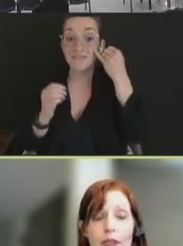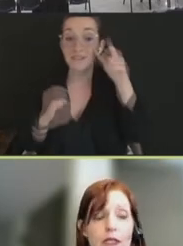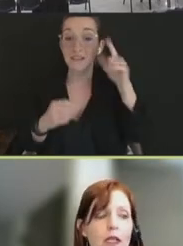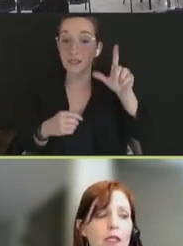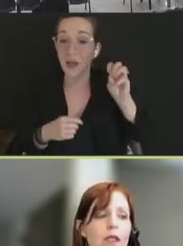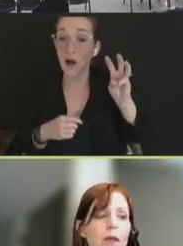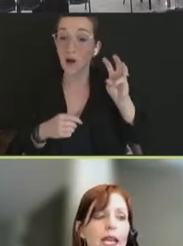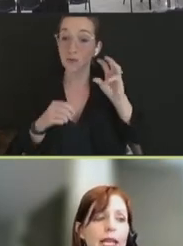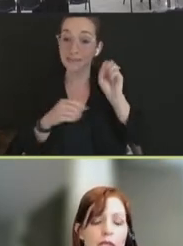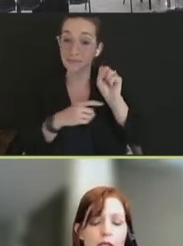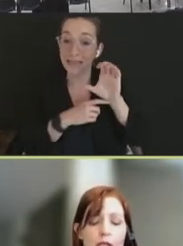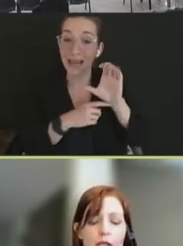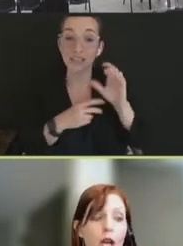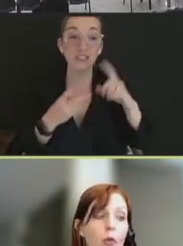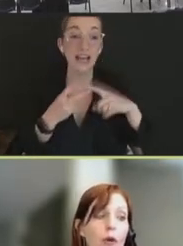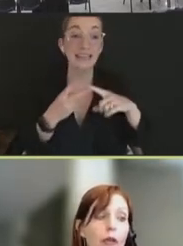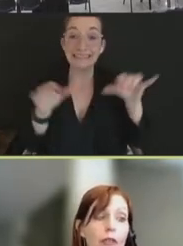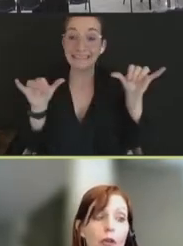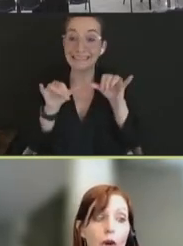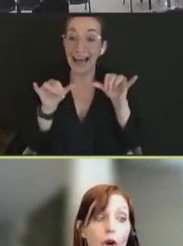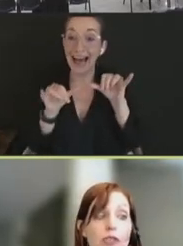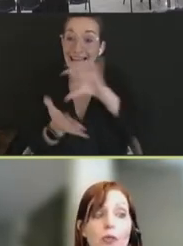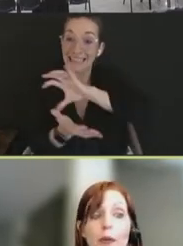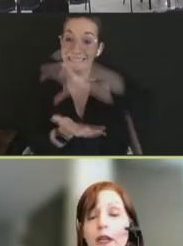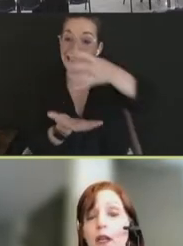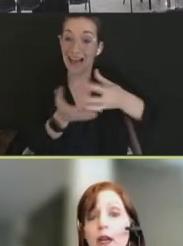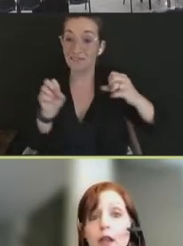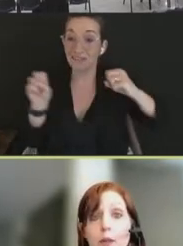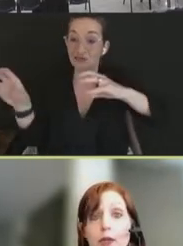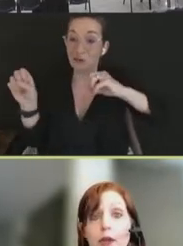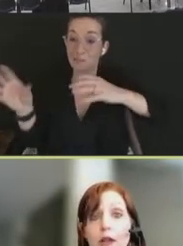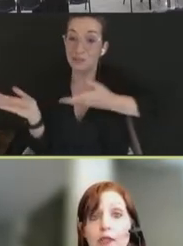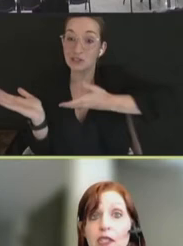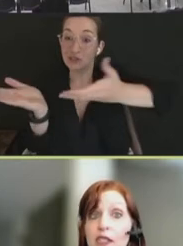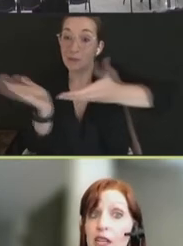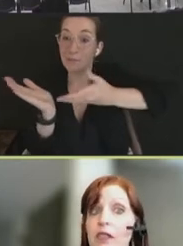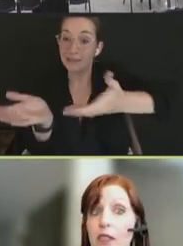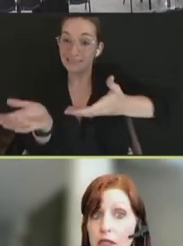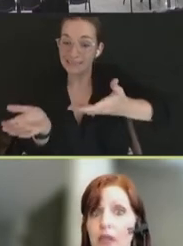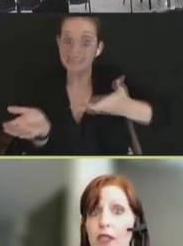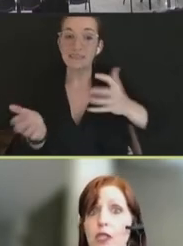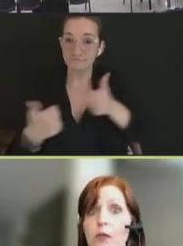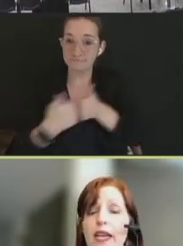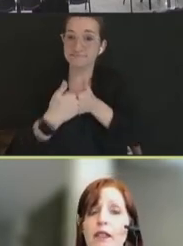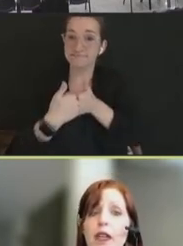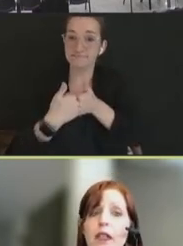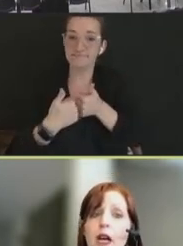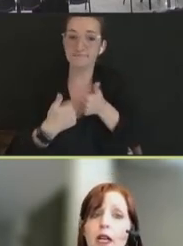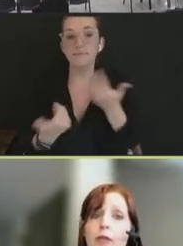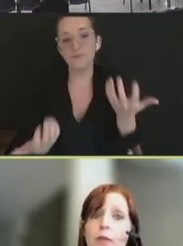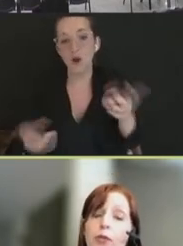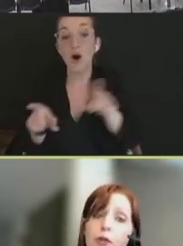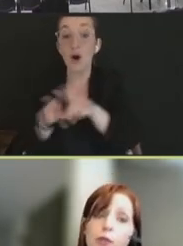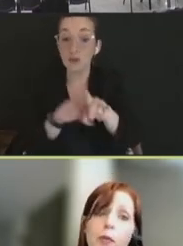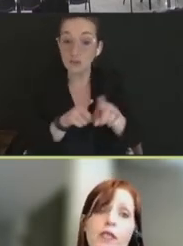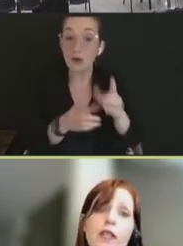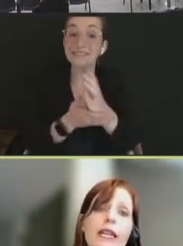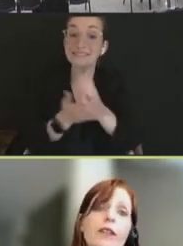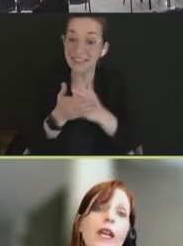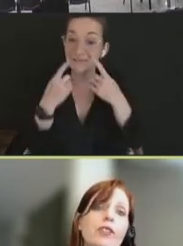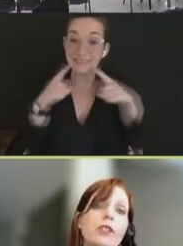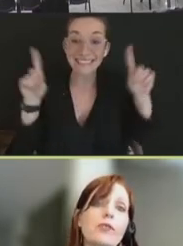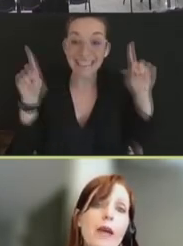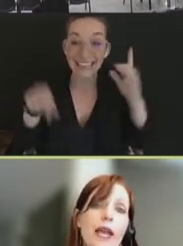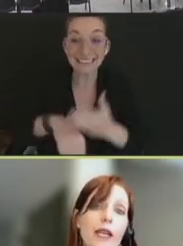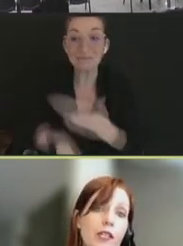the shipments in some cases. There have also been a number of successes in this space and a lot of improvements and